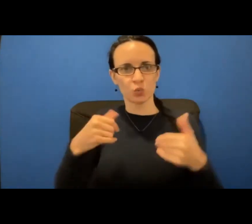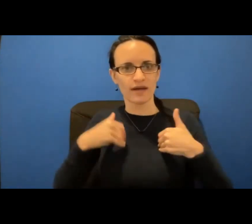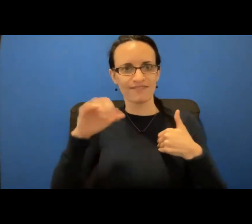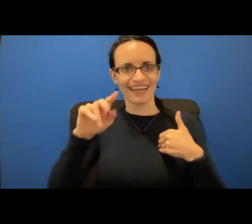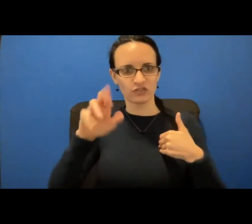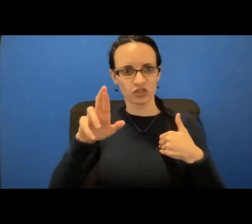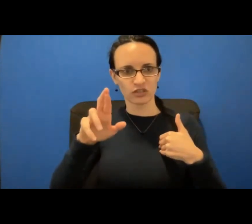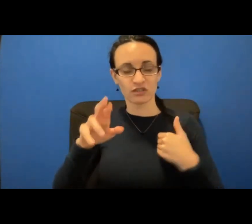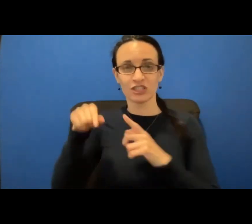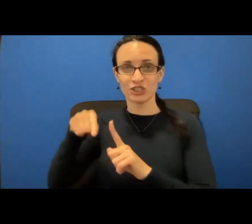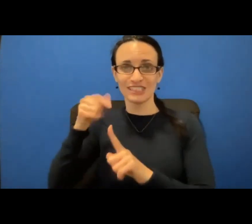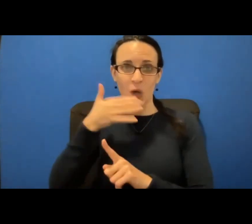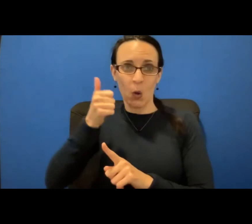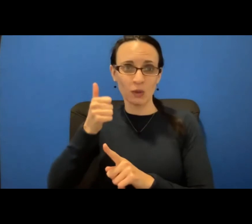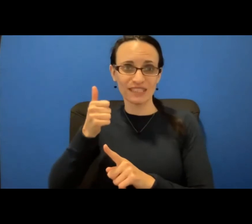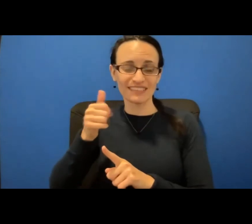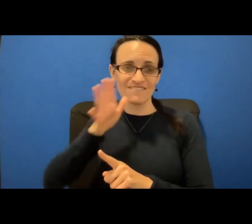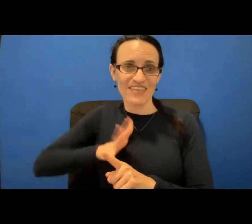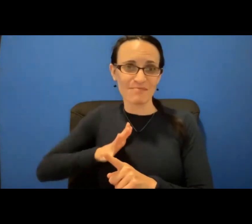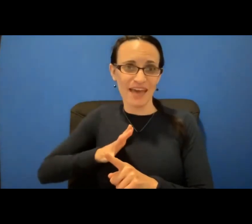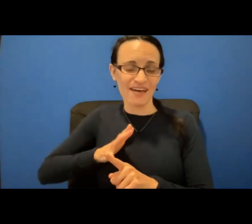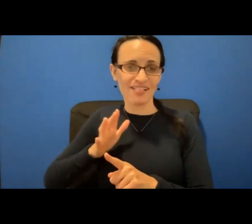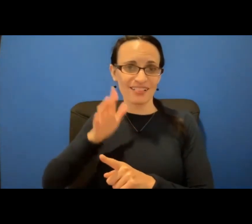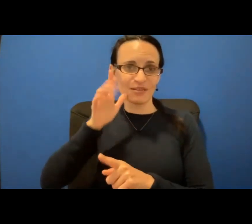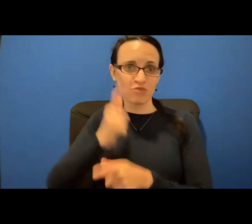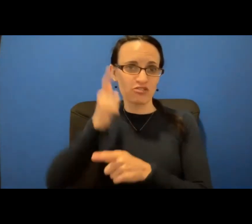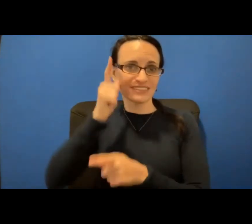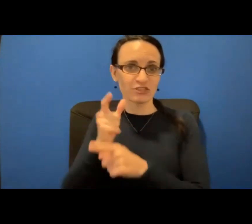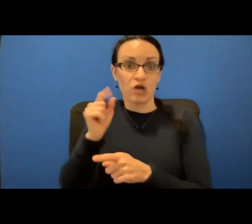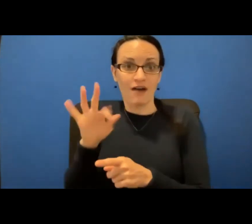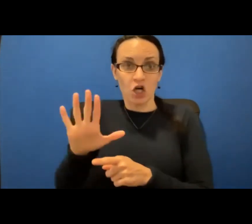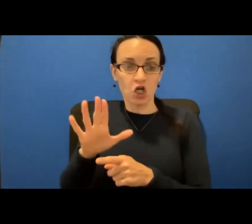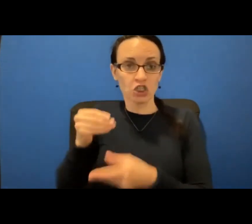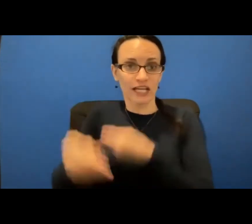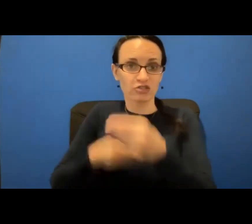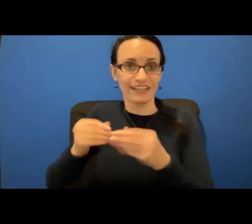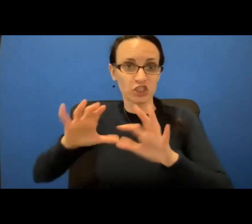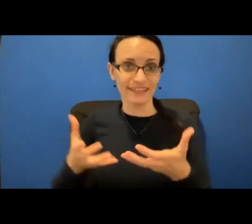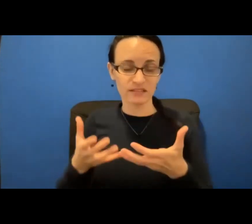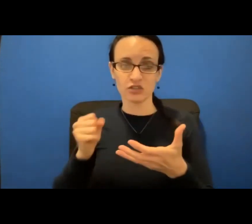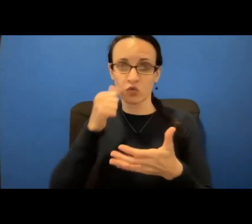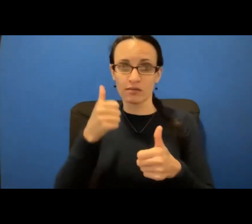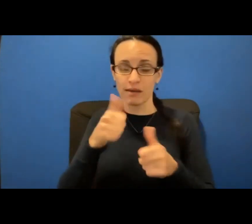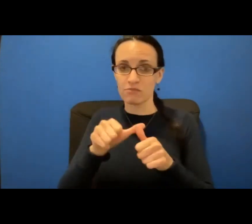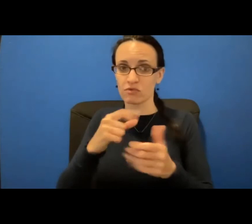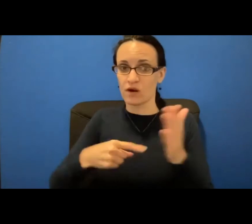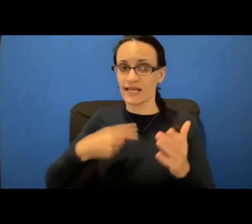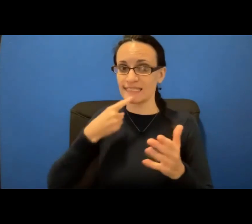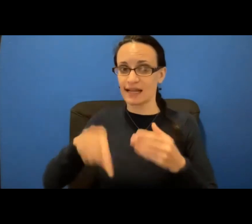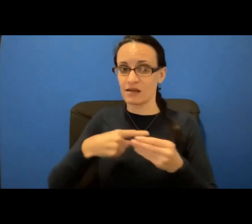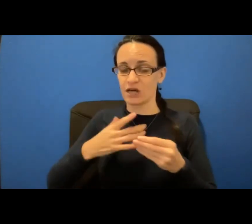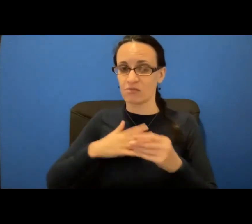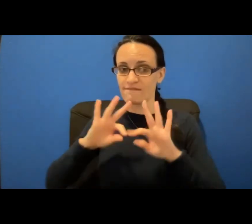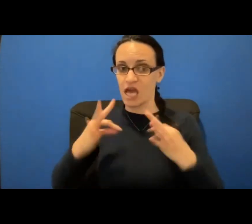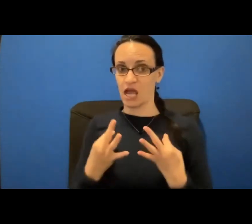be the oldest female sibling of her generation. So if you recall what I shared previously, we, we definitely are watching her like that.